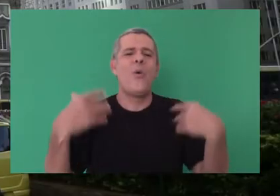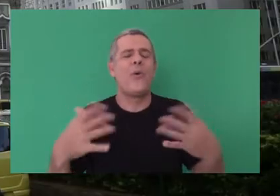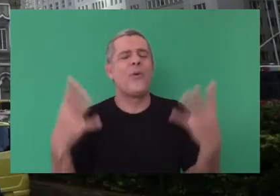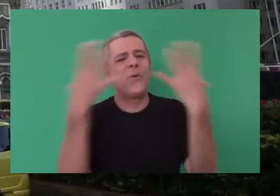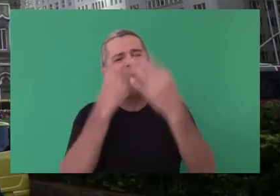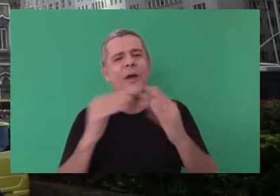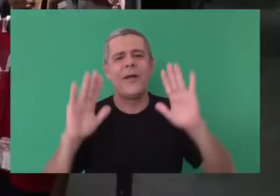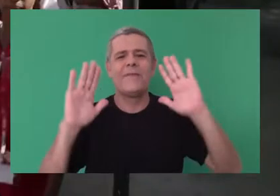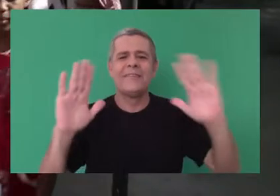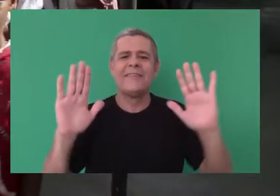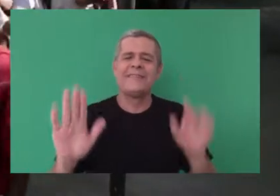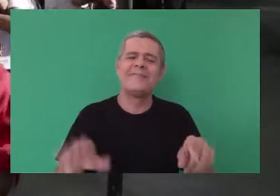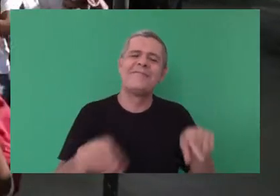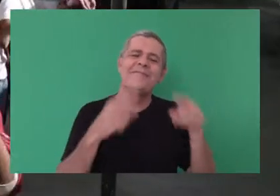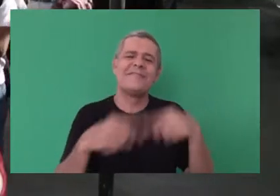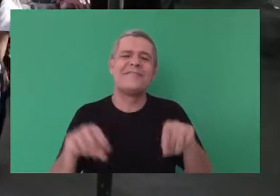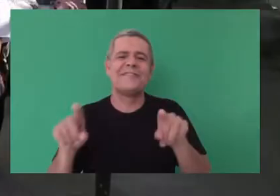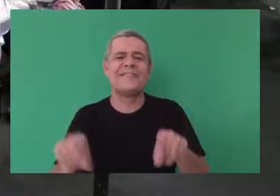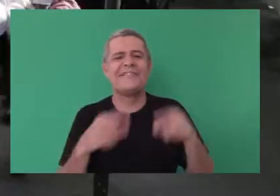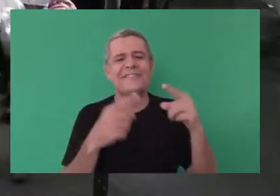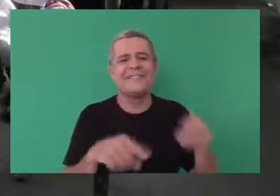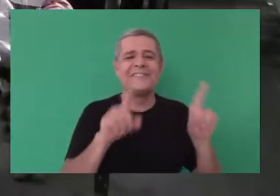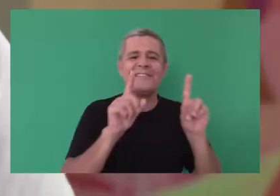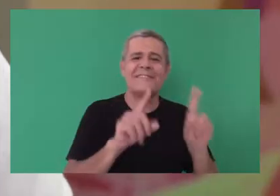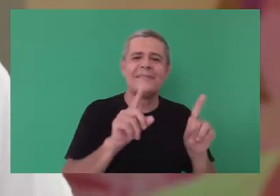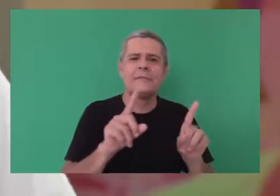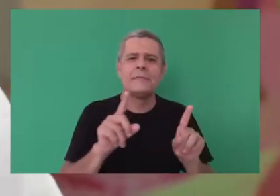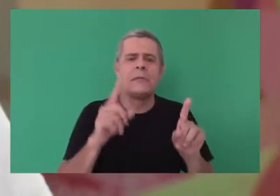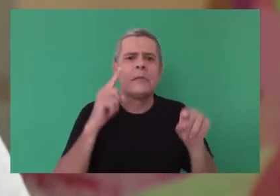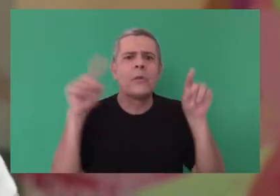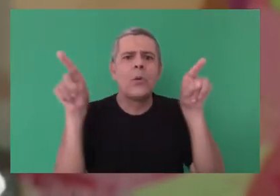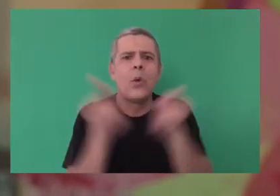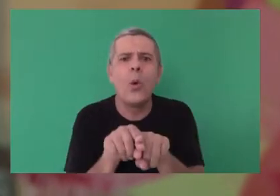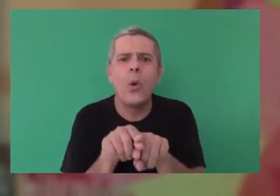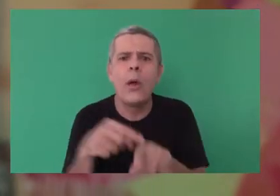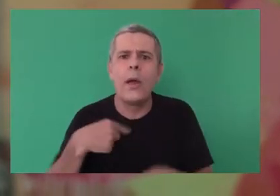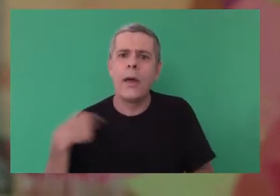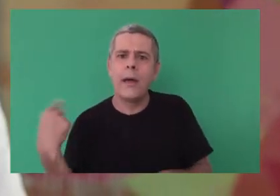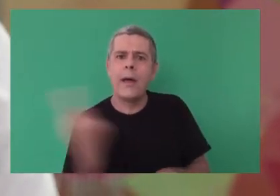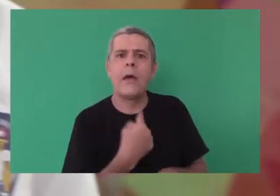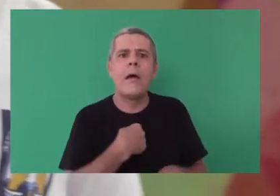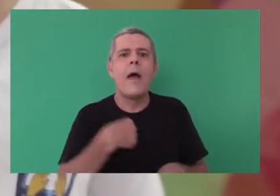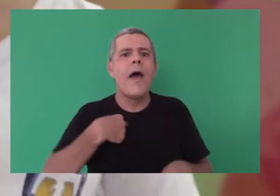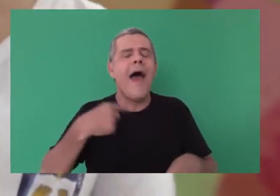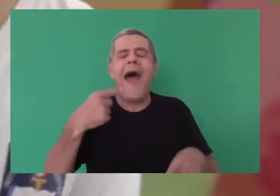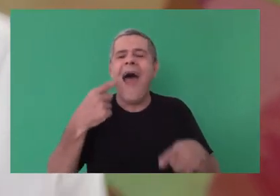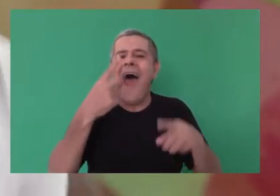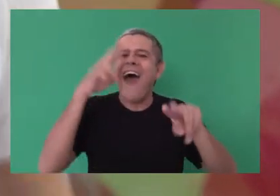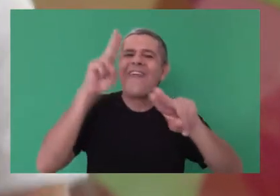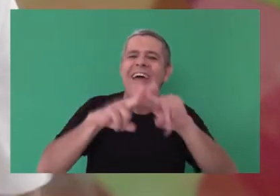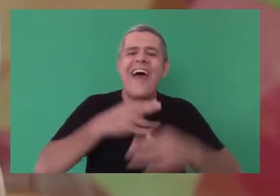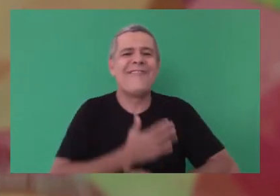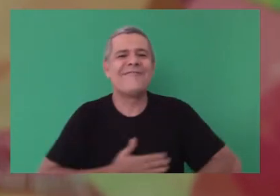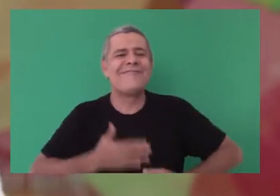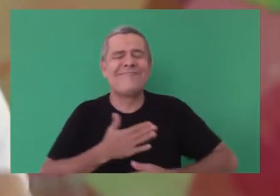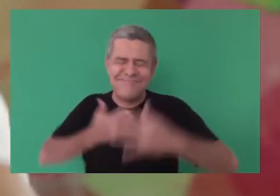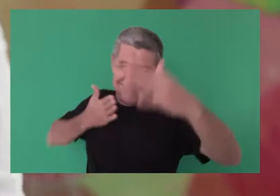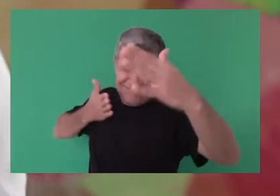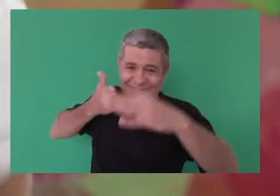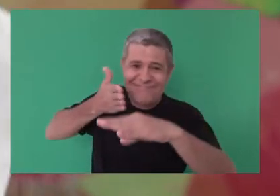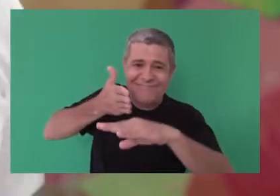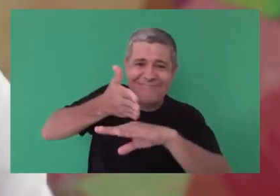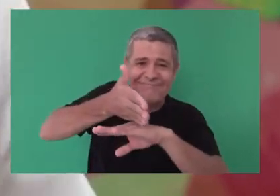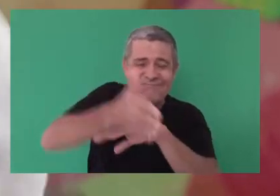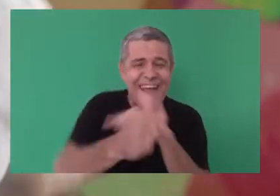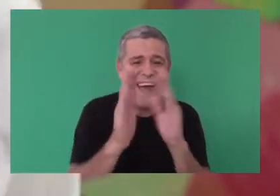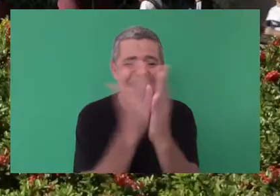School go to Banco do Brasil Cultural Center. Maria Eduarda. It's like we are in an adventure, because we are in each page of